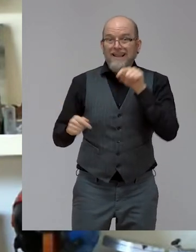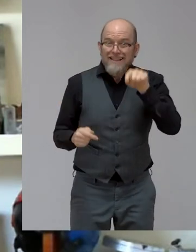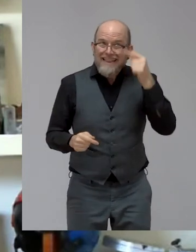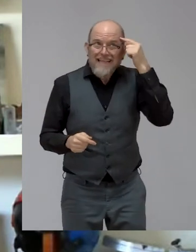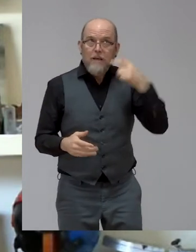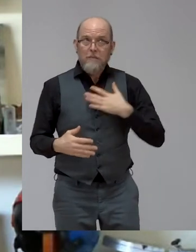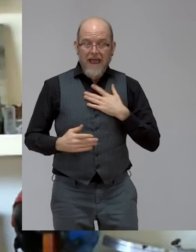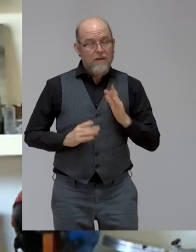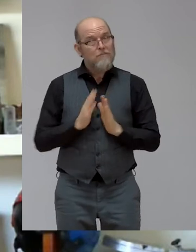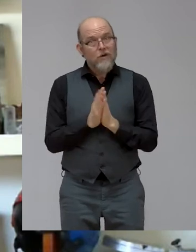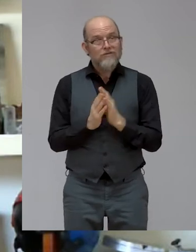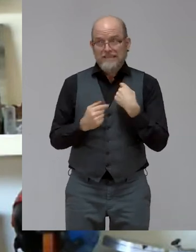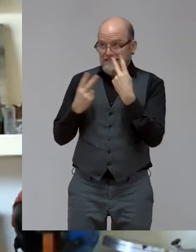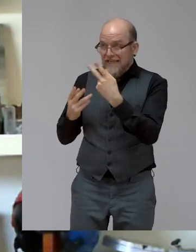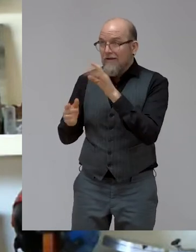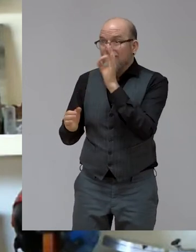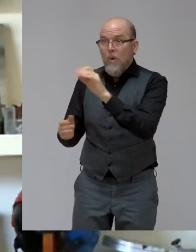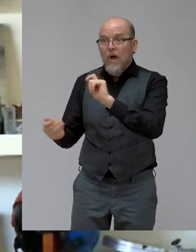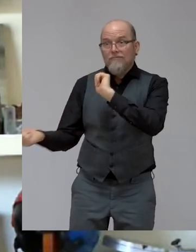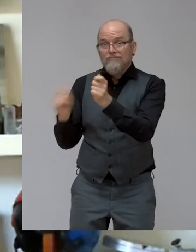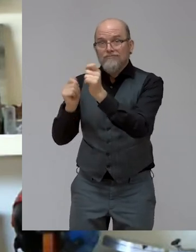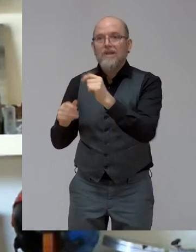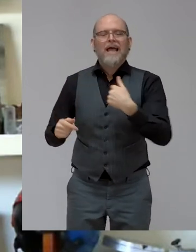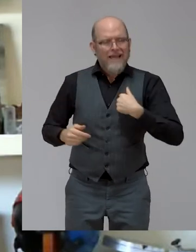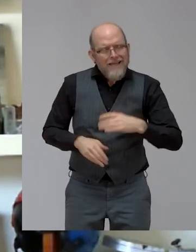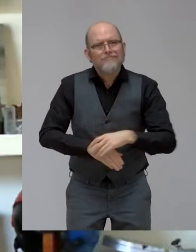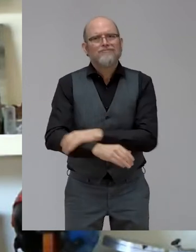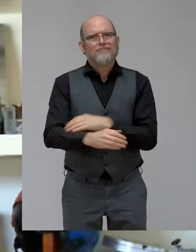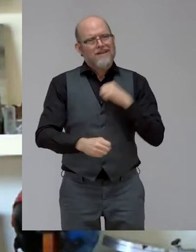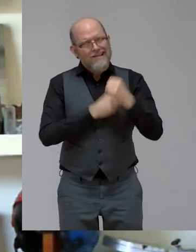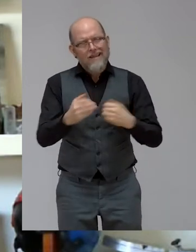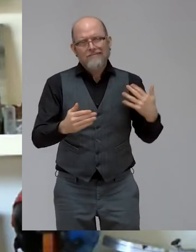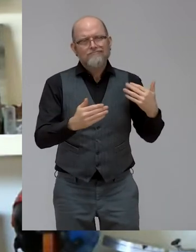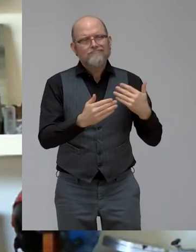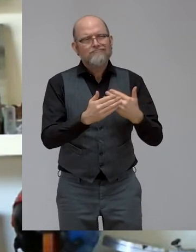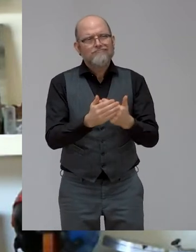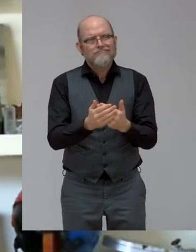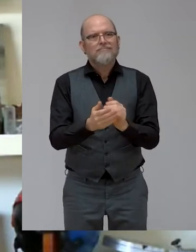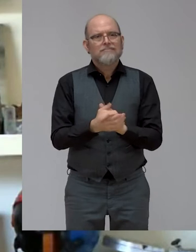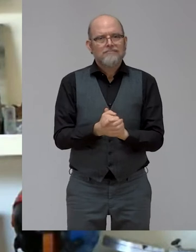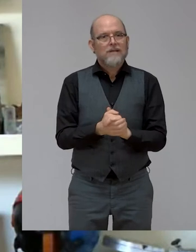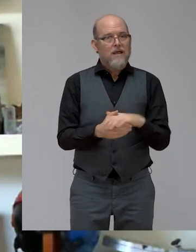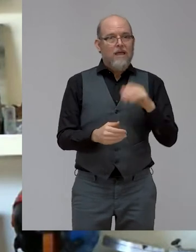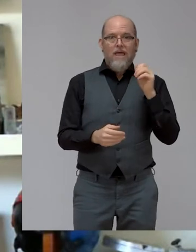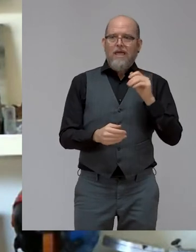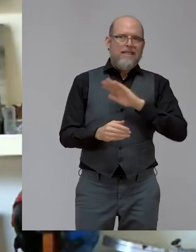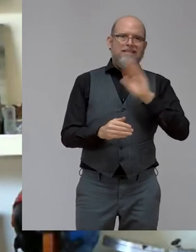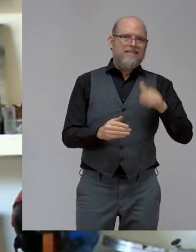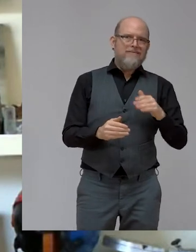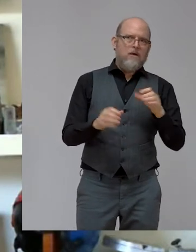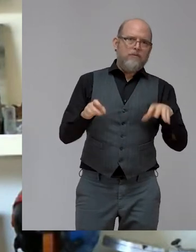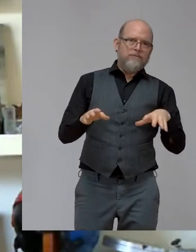daily by daily, for so many years, no weekends, no nights, we hardly sleep,